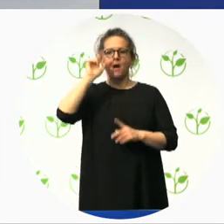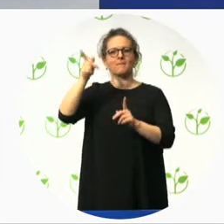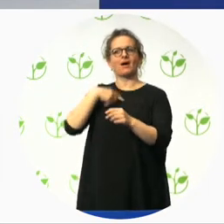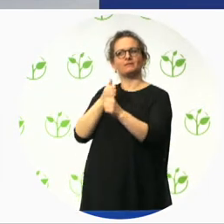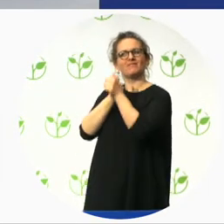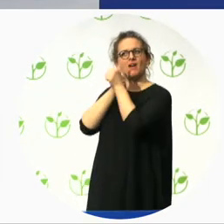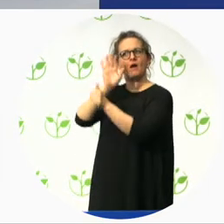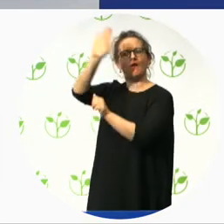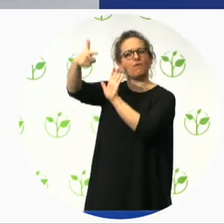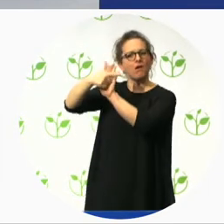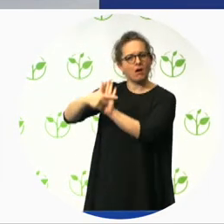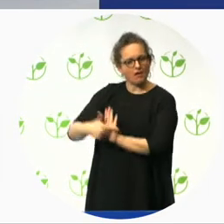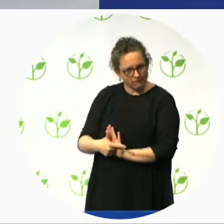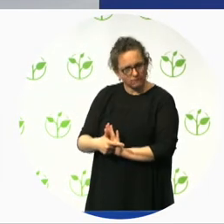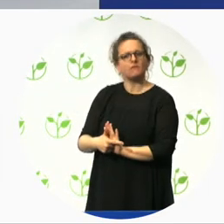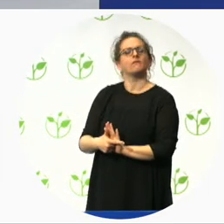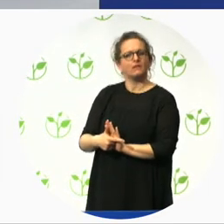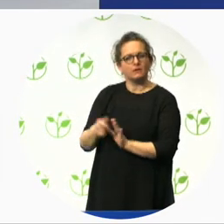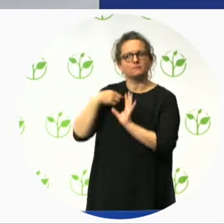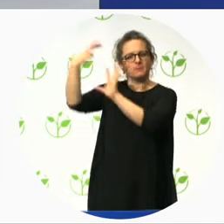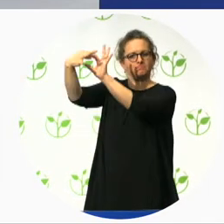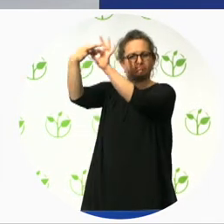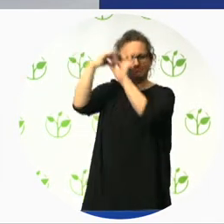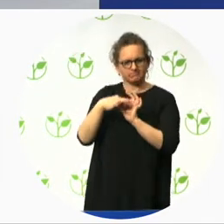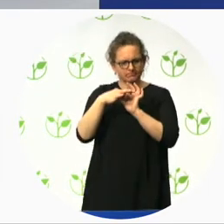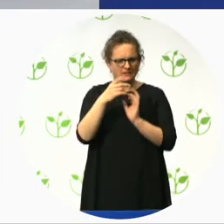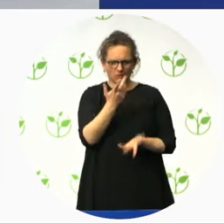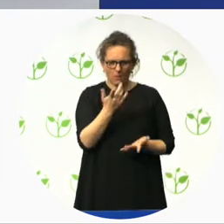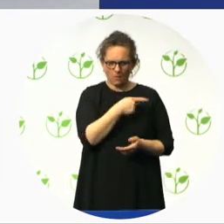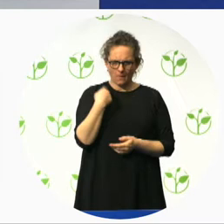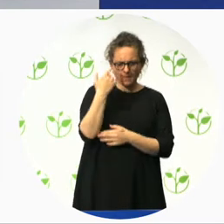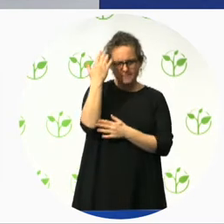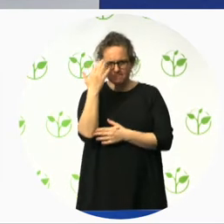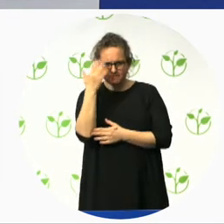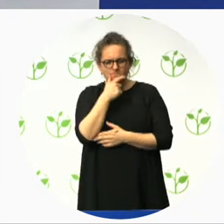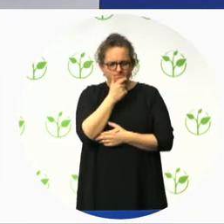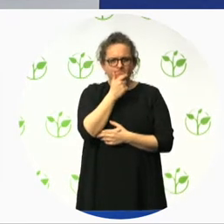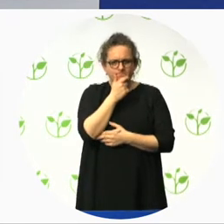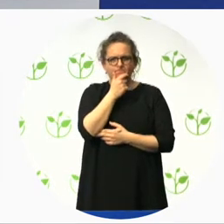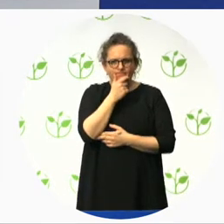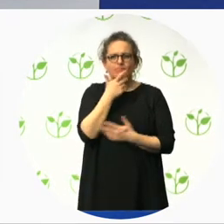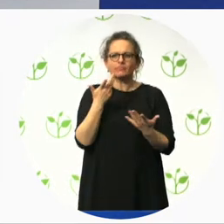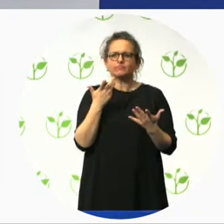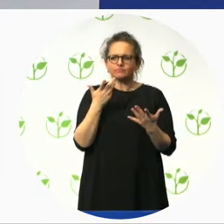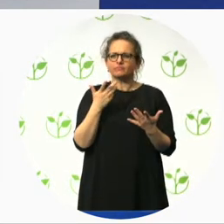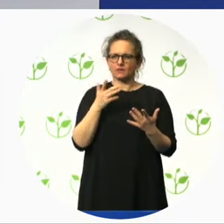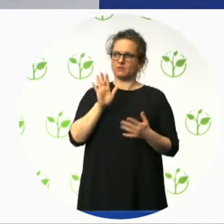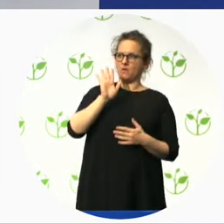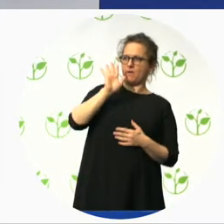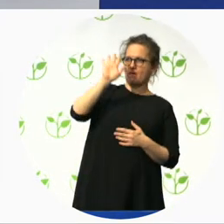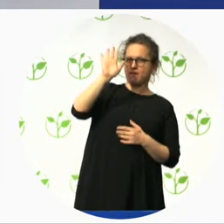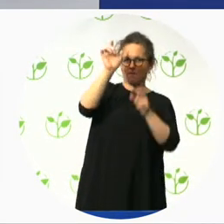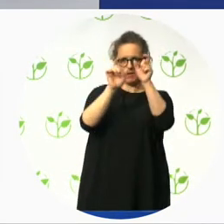as well as their professional obligation to comply with this regulation. The manual provides valuable information